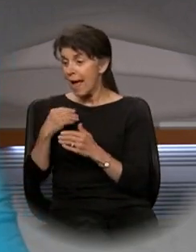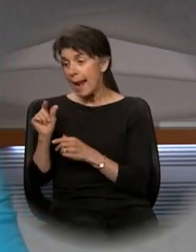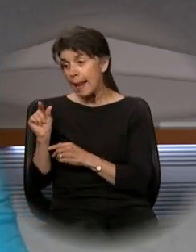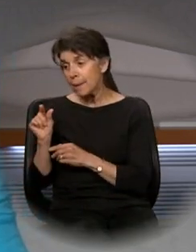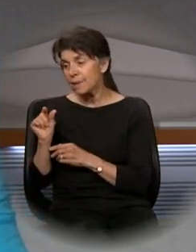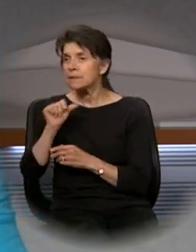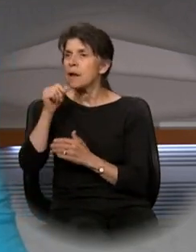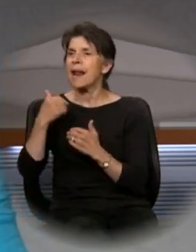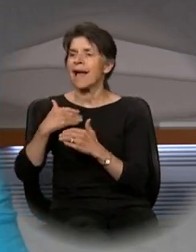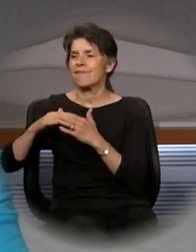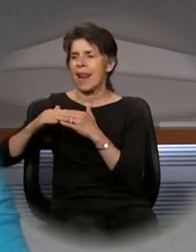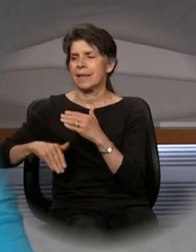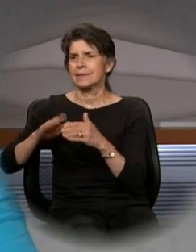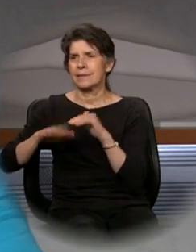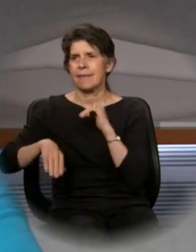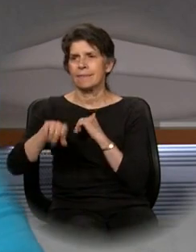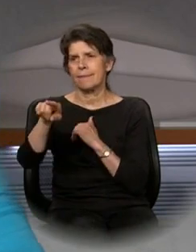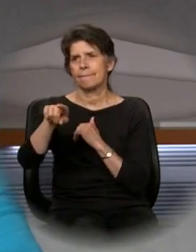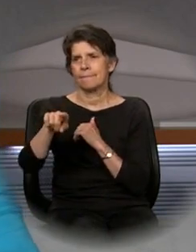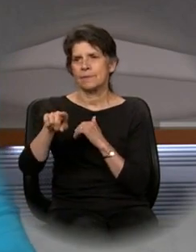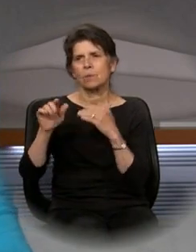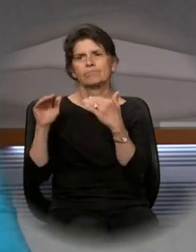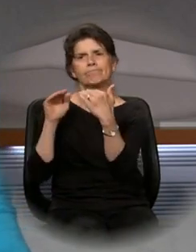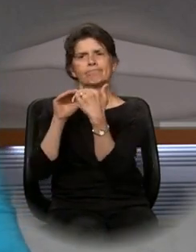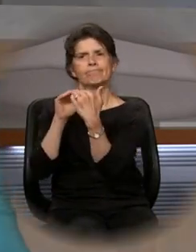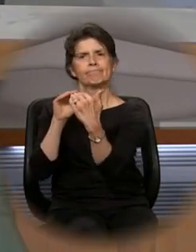of the Lord. Thanks be to God.